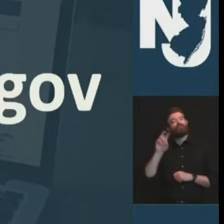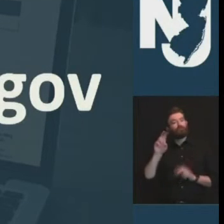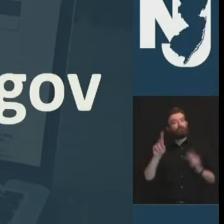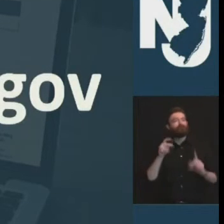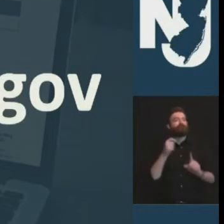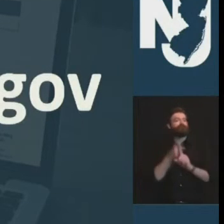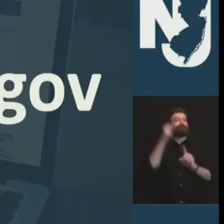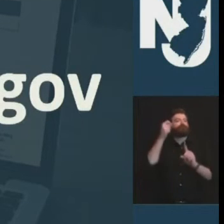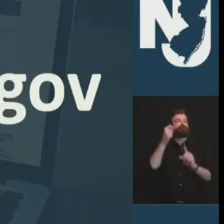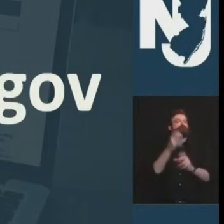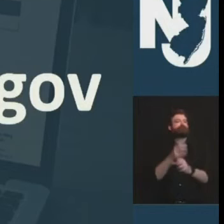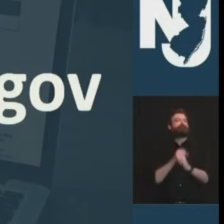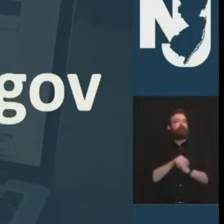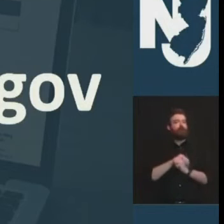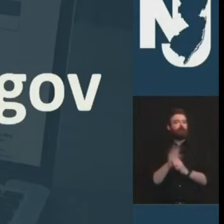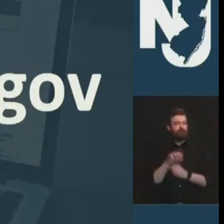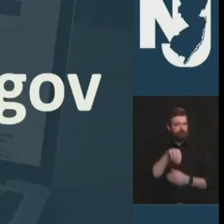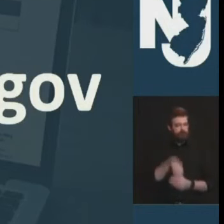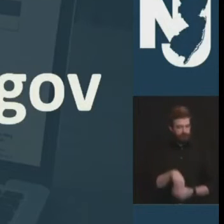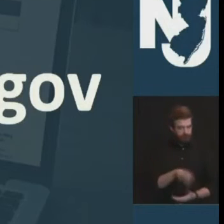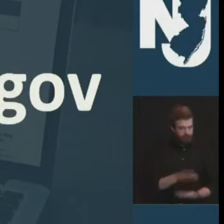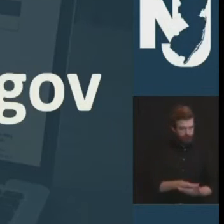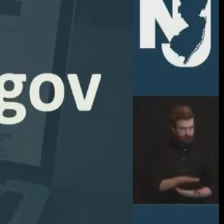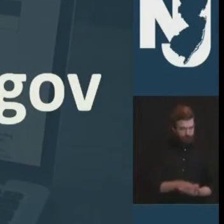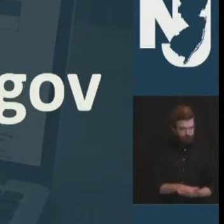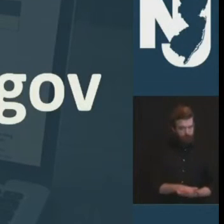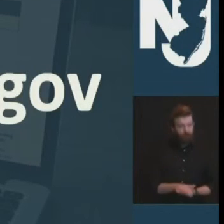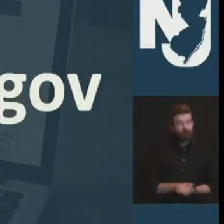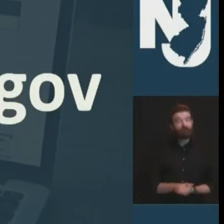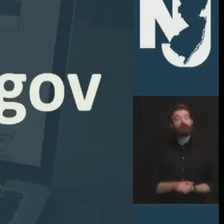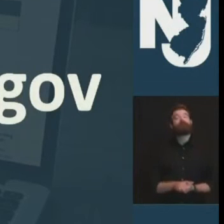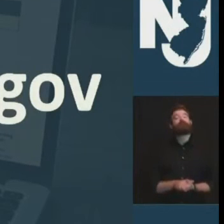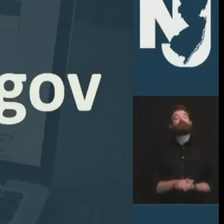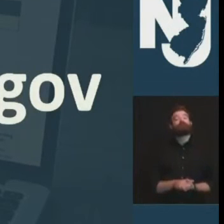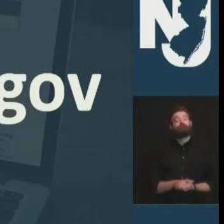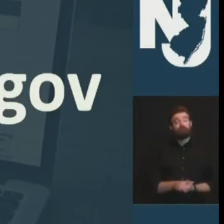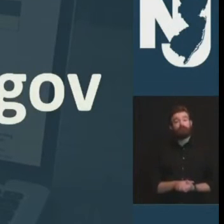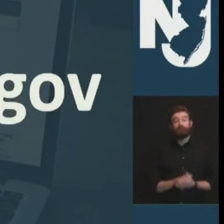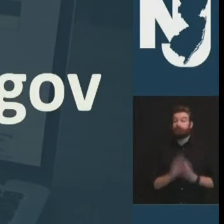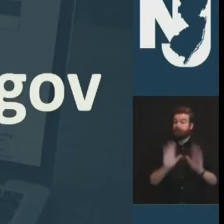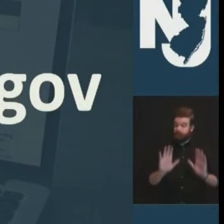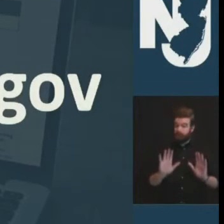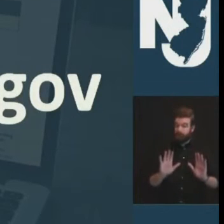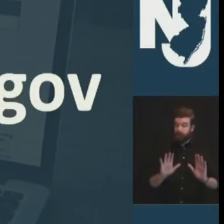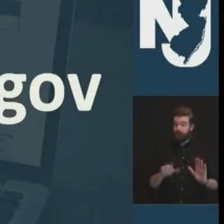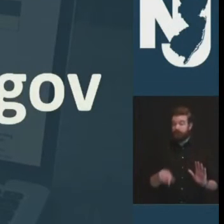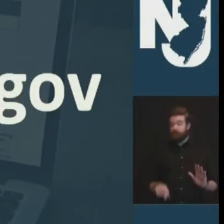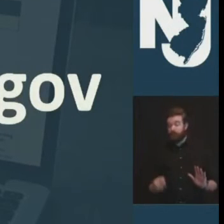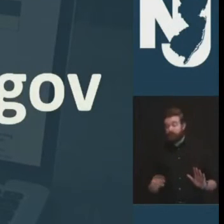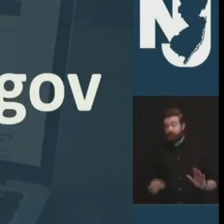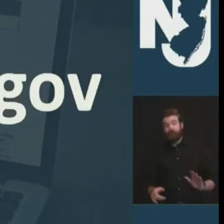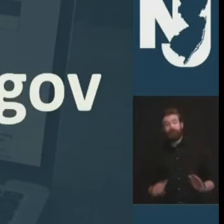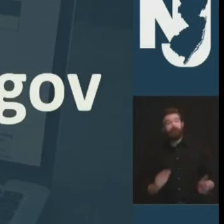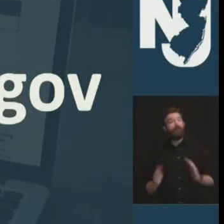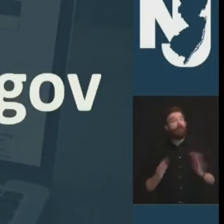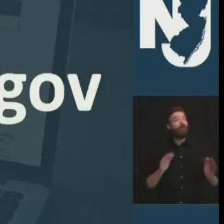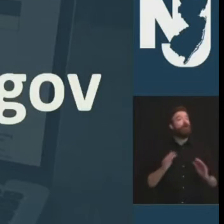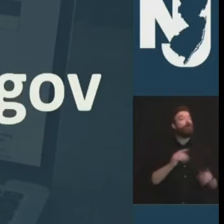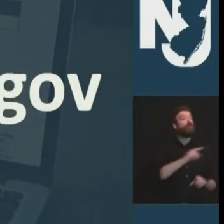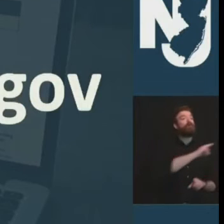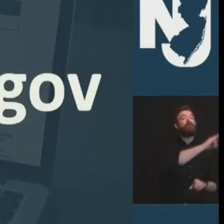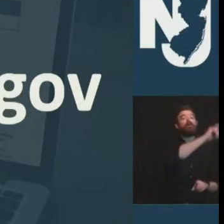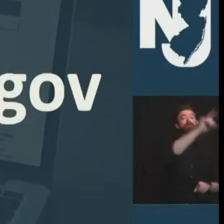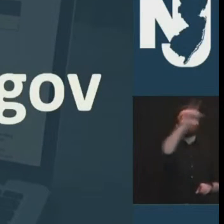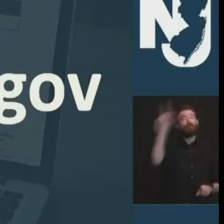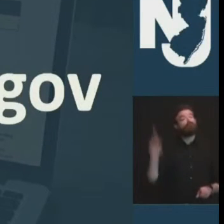seriously but if you look at where the safe places are in the state and by the way where contact tracing is as good as it gets